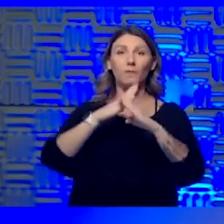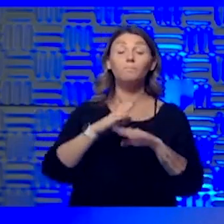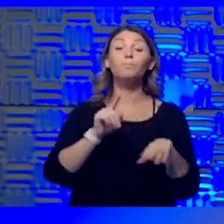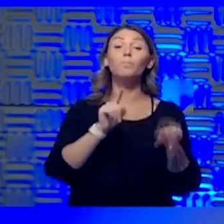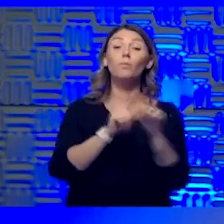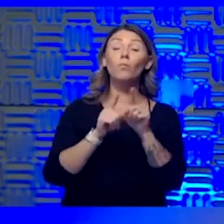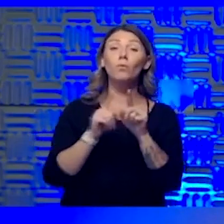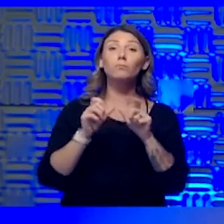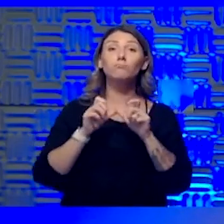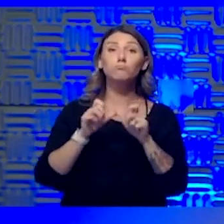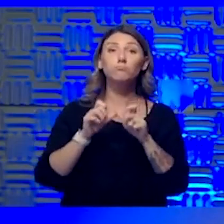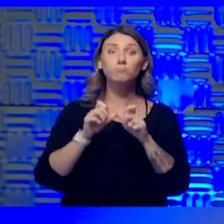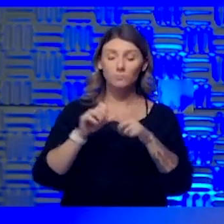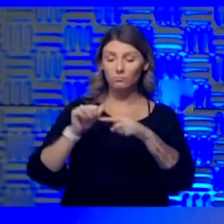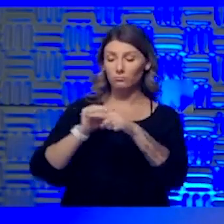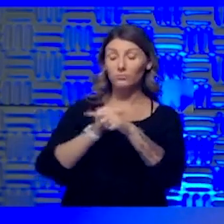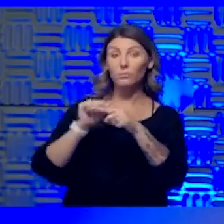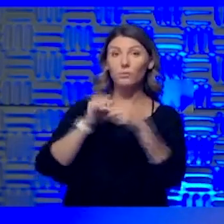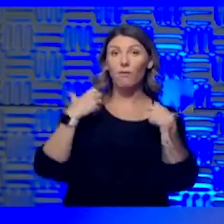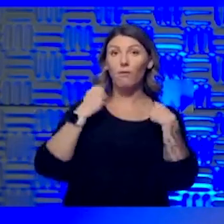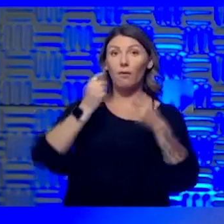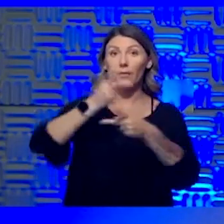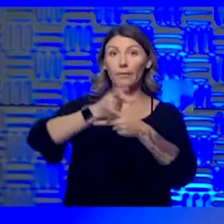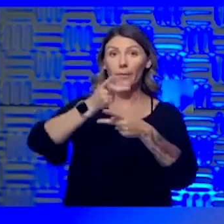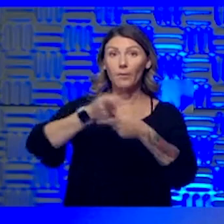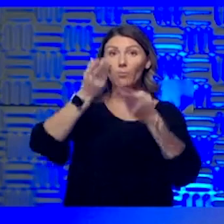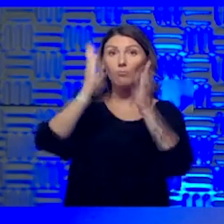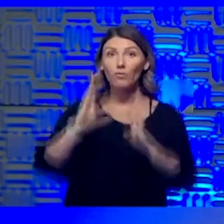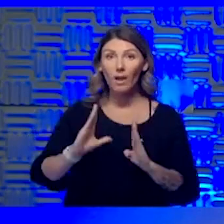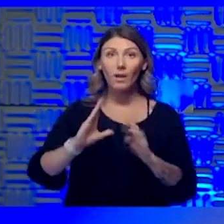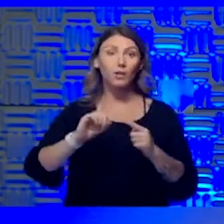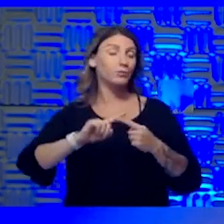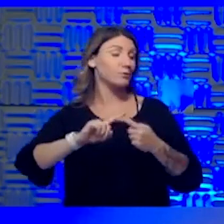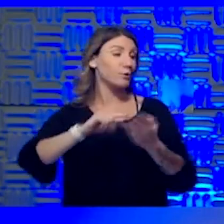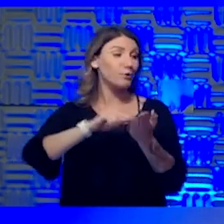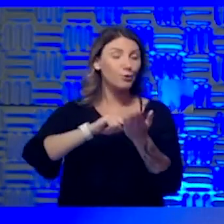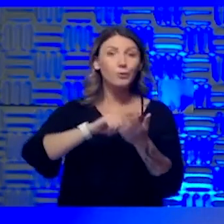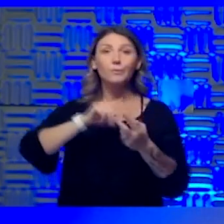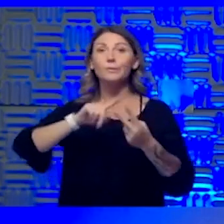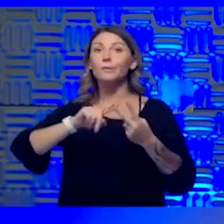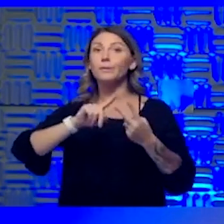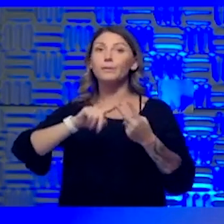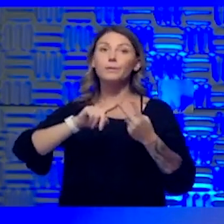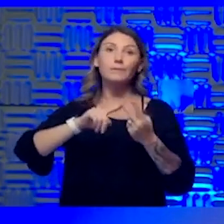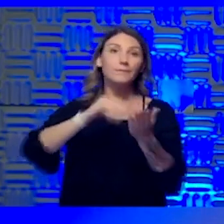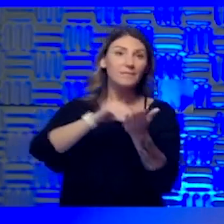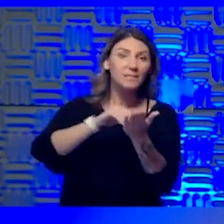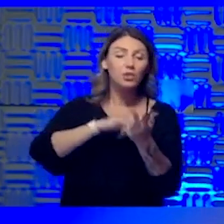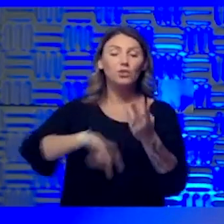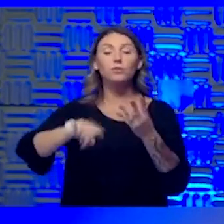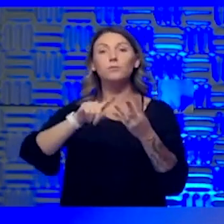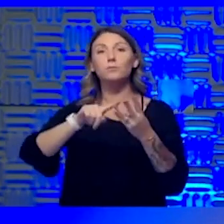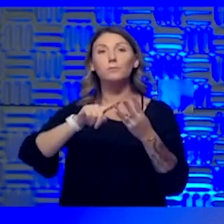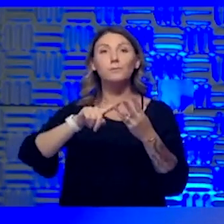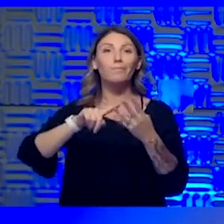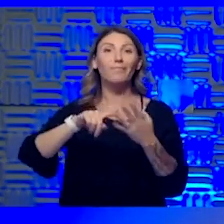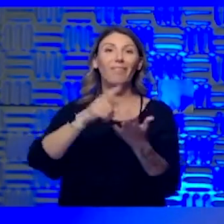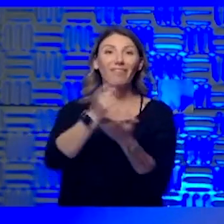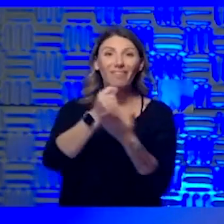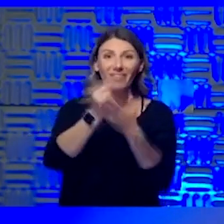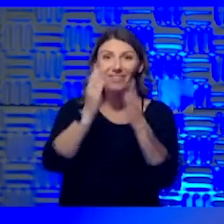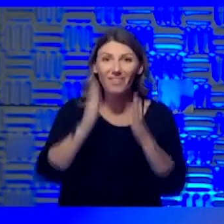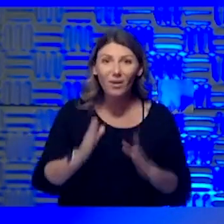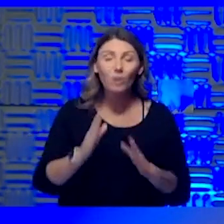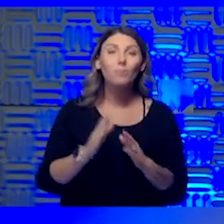uh, train our healthcare providers, our nurses, our physicians, our therapists about the proper way to put on and off